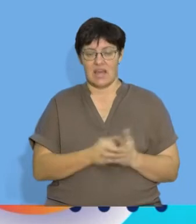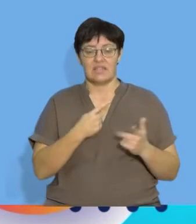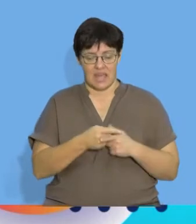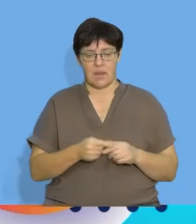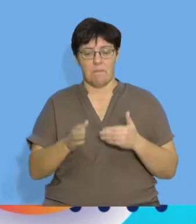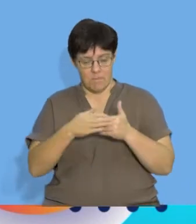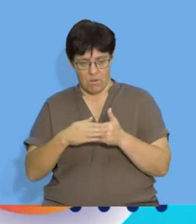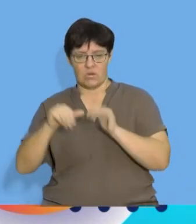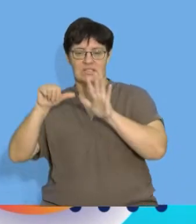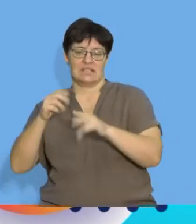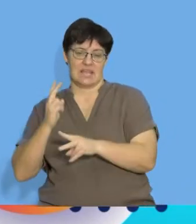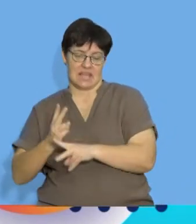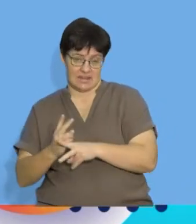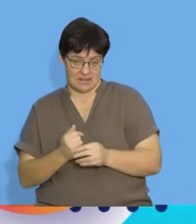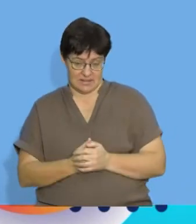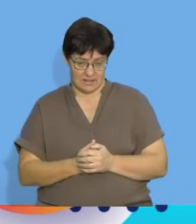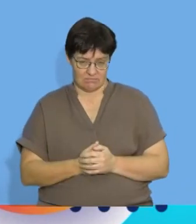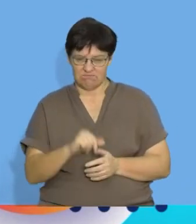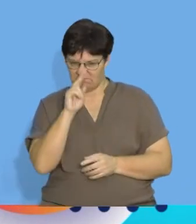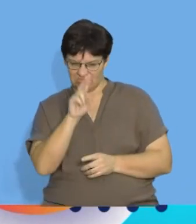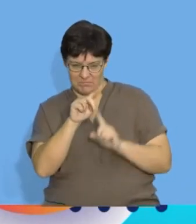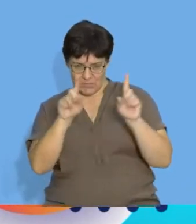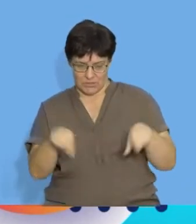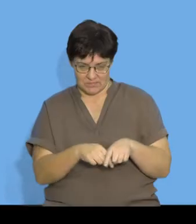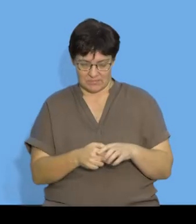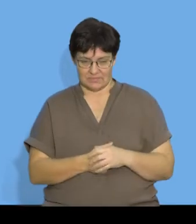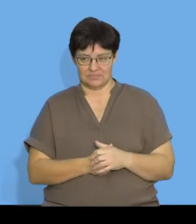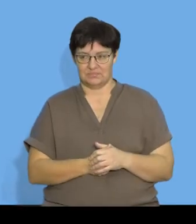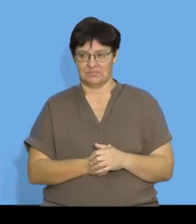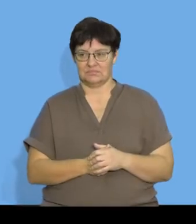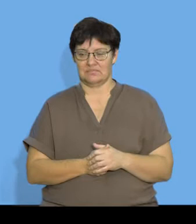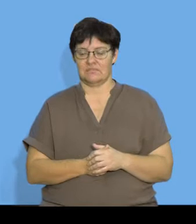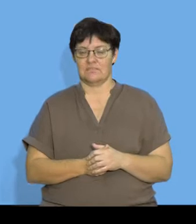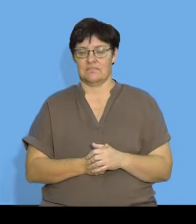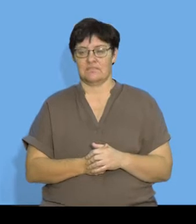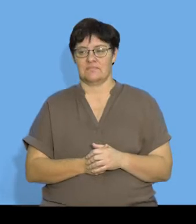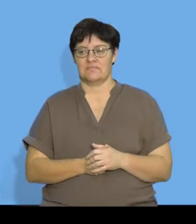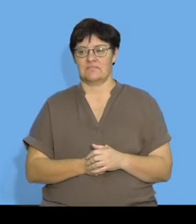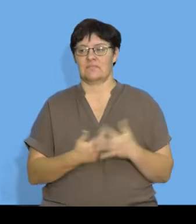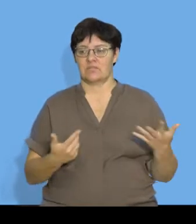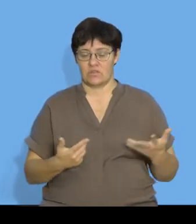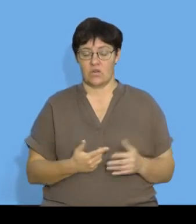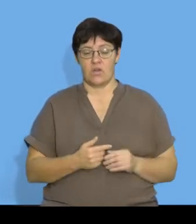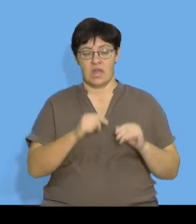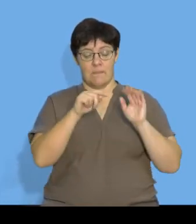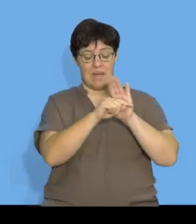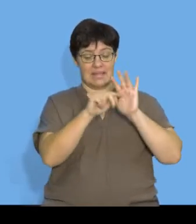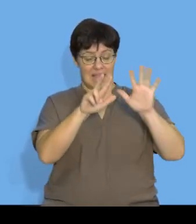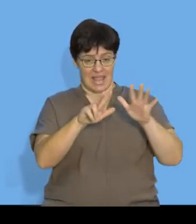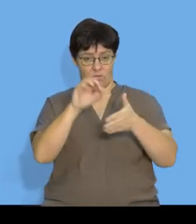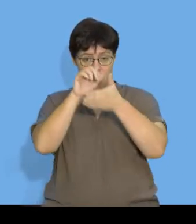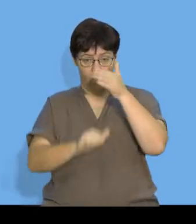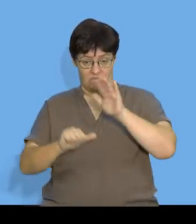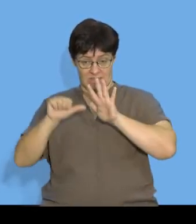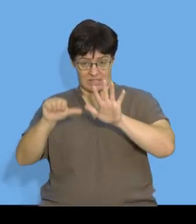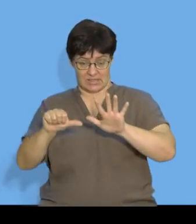and then subtracting 6 again. Let's go to the board. So, I'm going to subtract 6 over